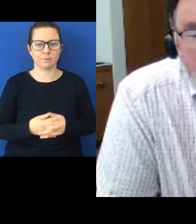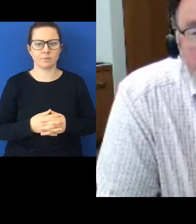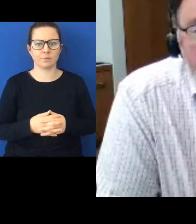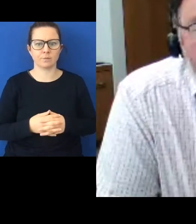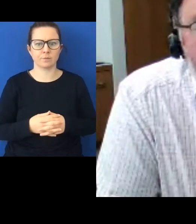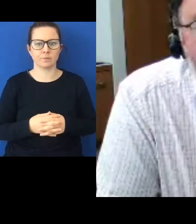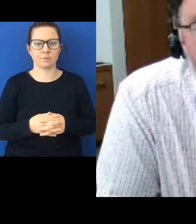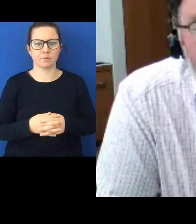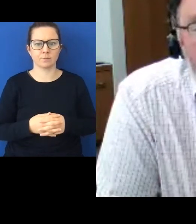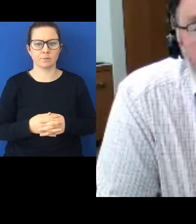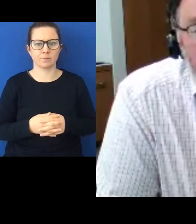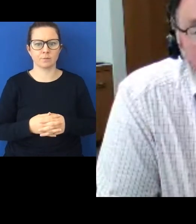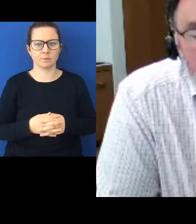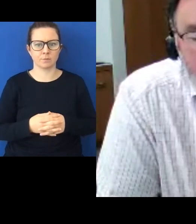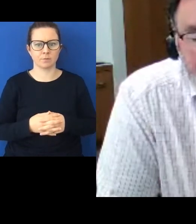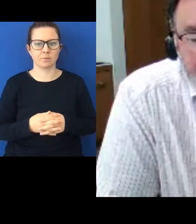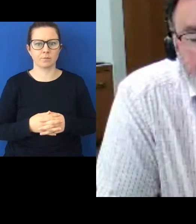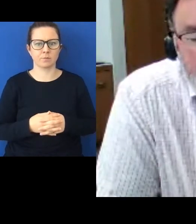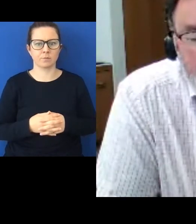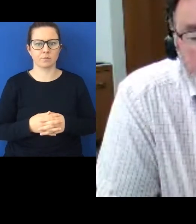Now, in exchange for that,